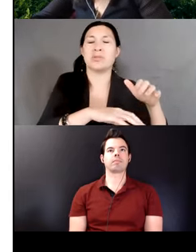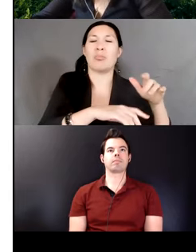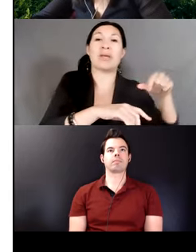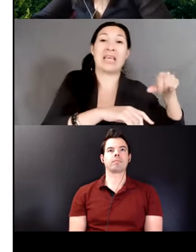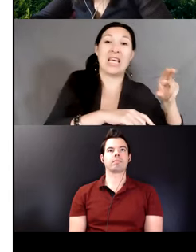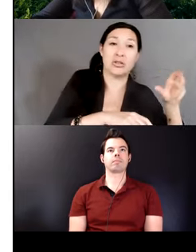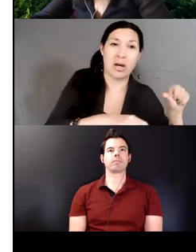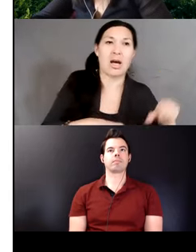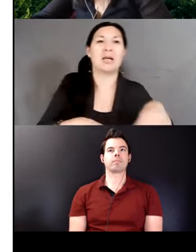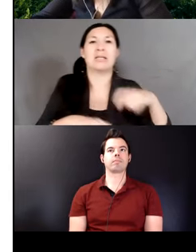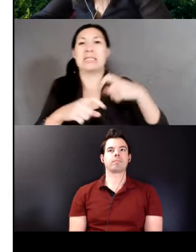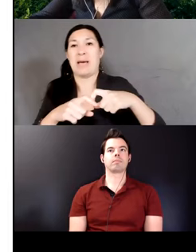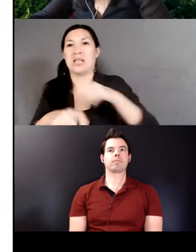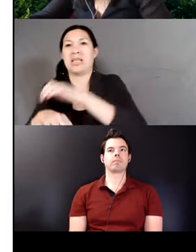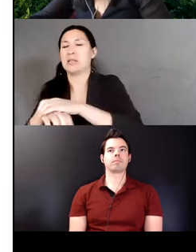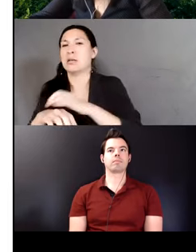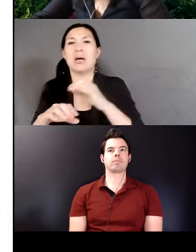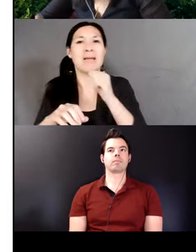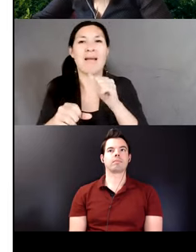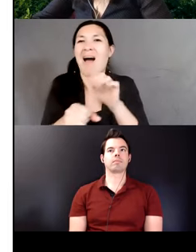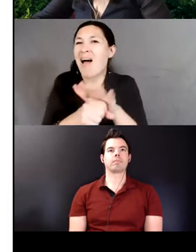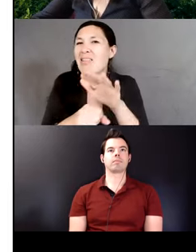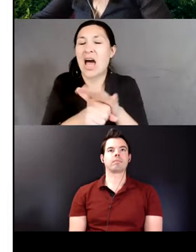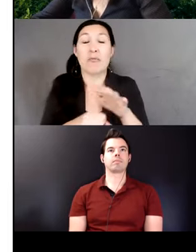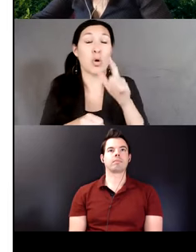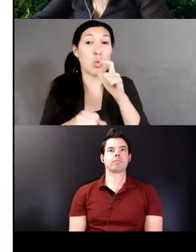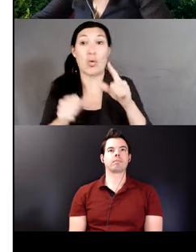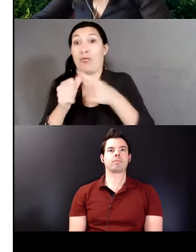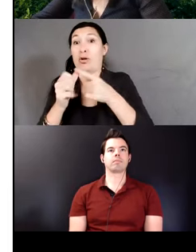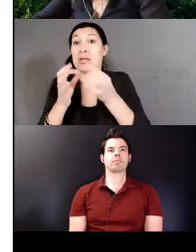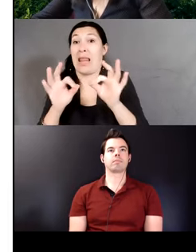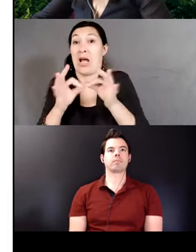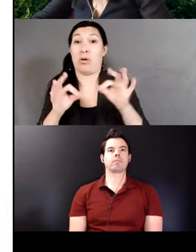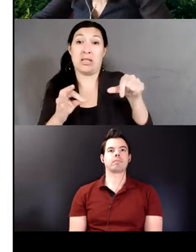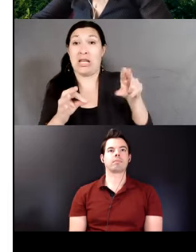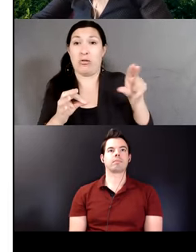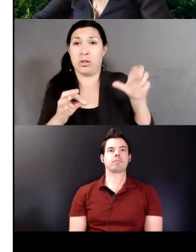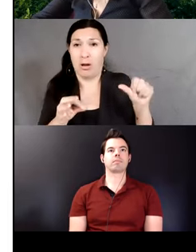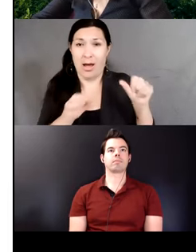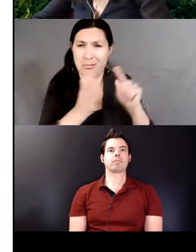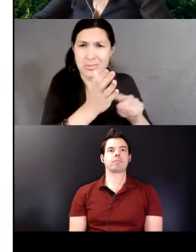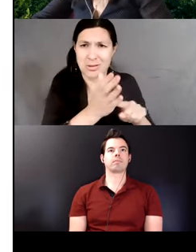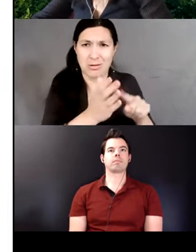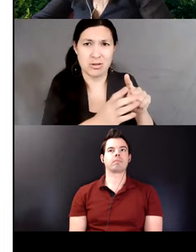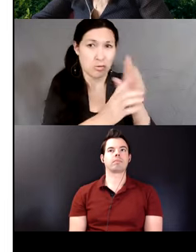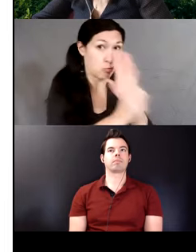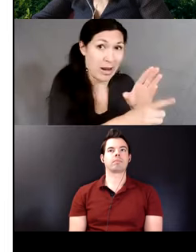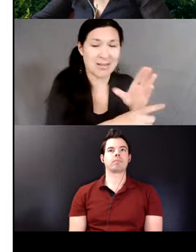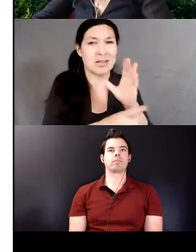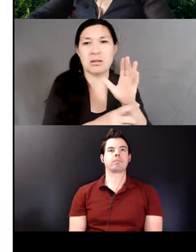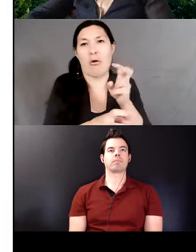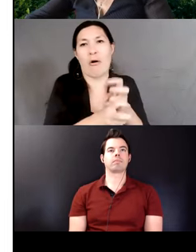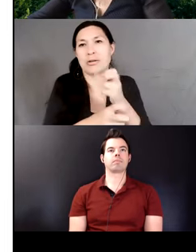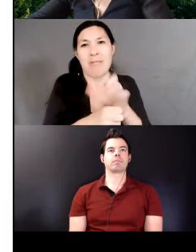speakers of Quechua involved in linguistic research. Therefore, there are no studies on monolingual Quechua conducted while